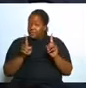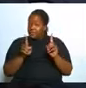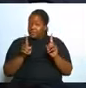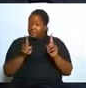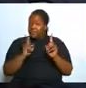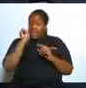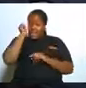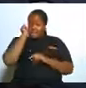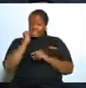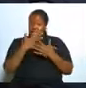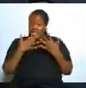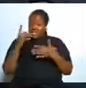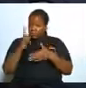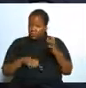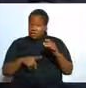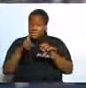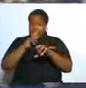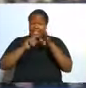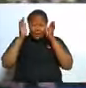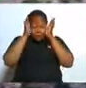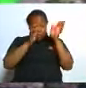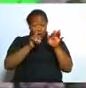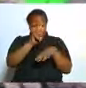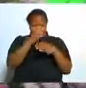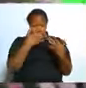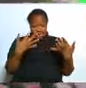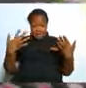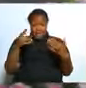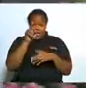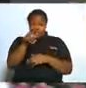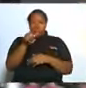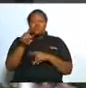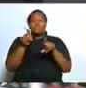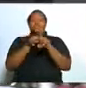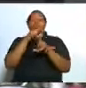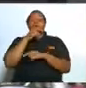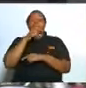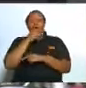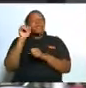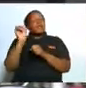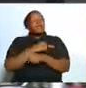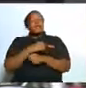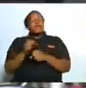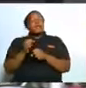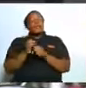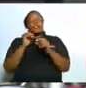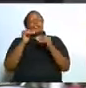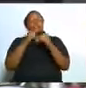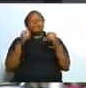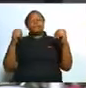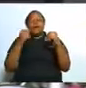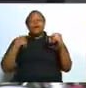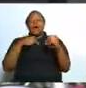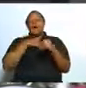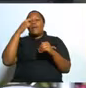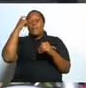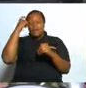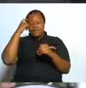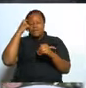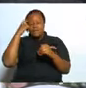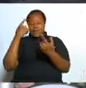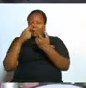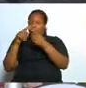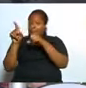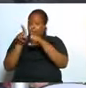when we focus on one thing as a man we can't divide our minds but